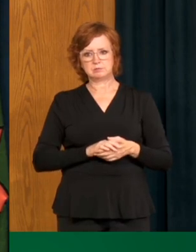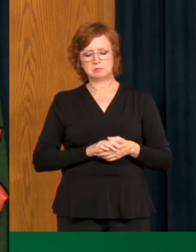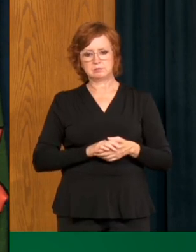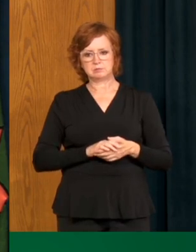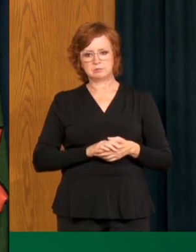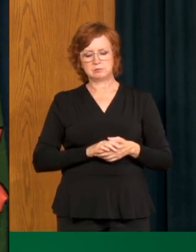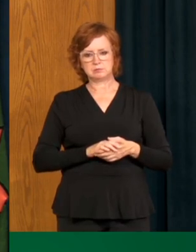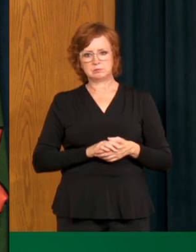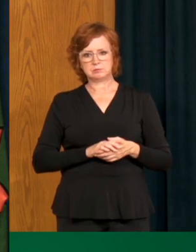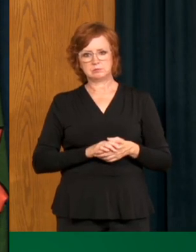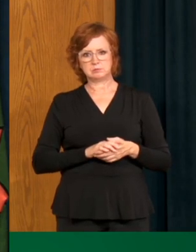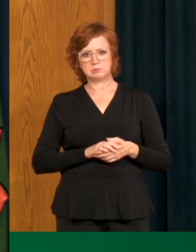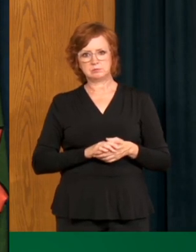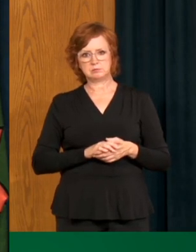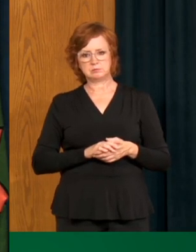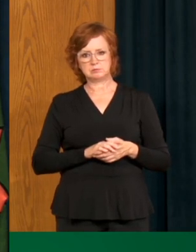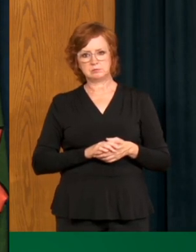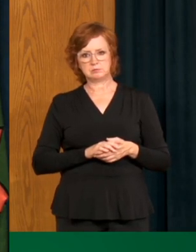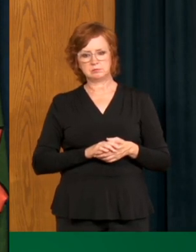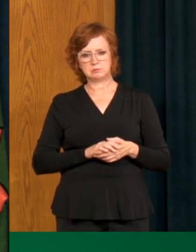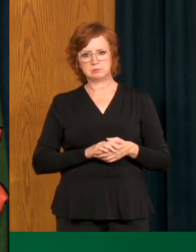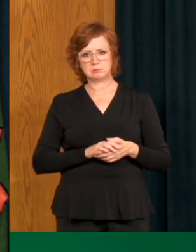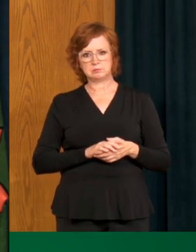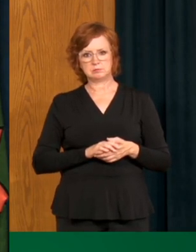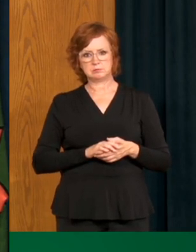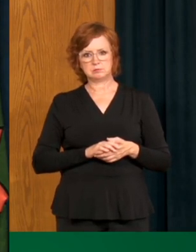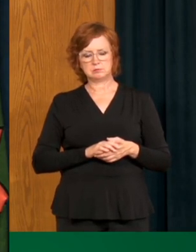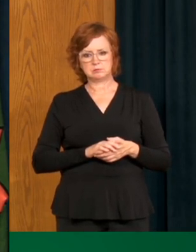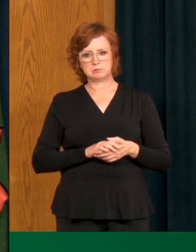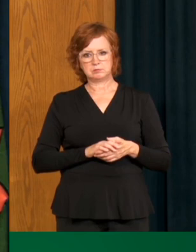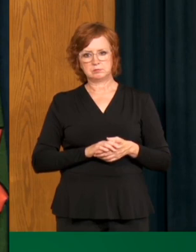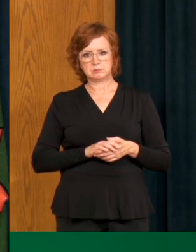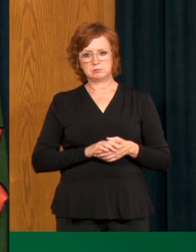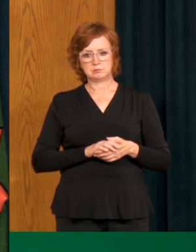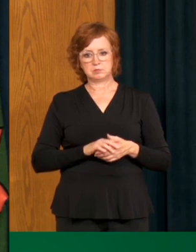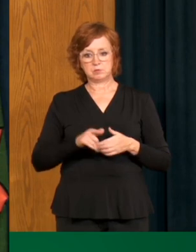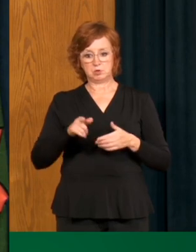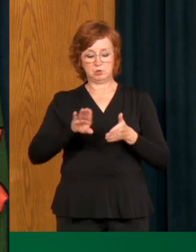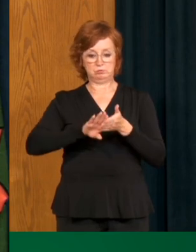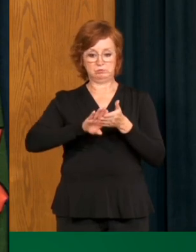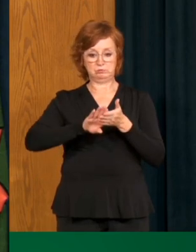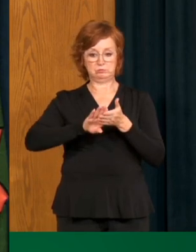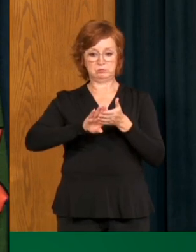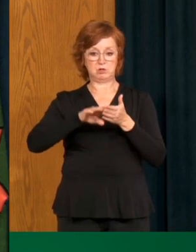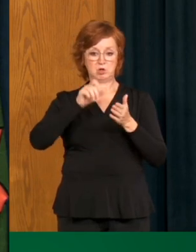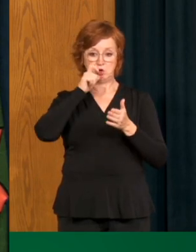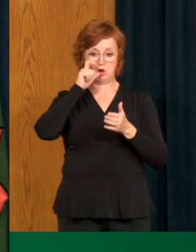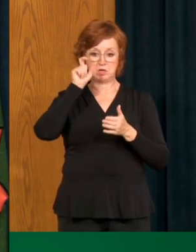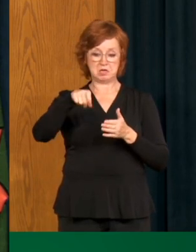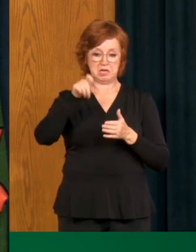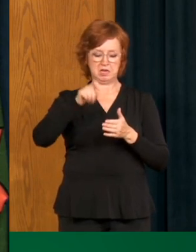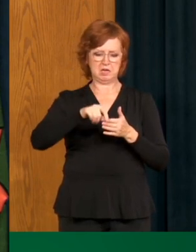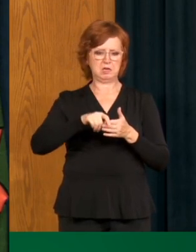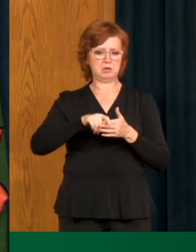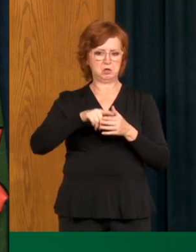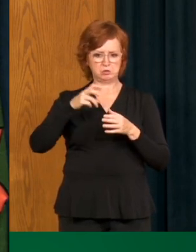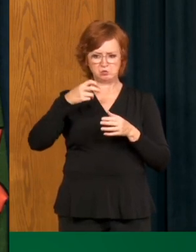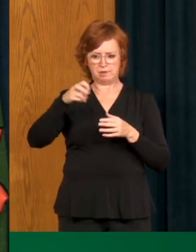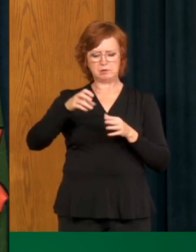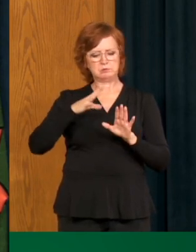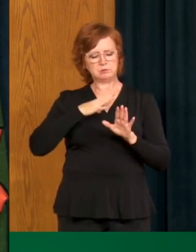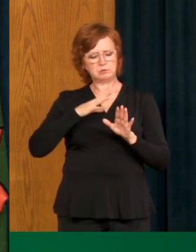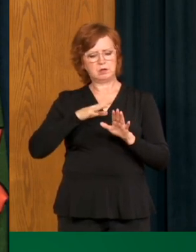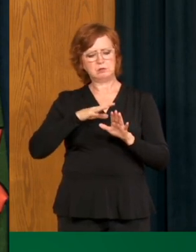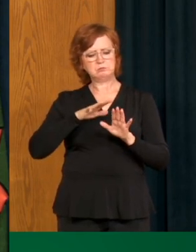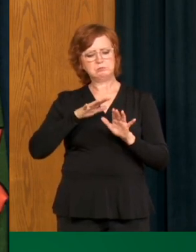the recommendation is, if it is not necessary, you should reconsider. Um, but there is no, at current, at the current time, no ban on,